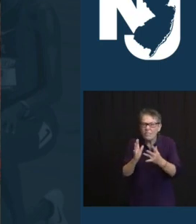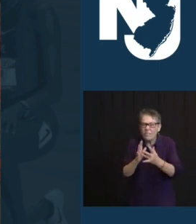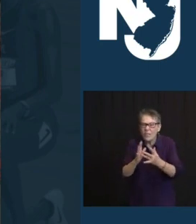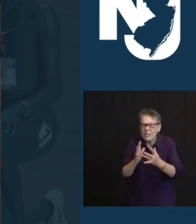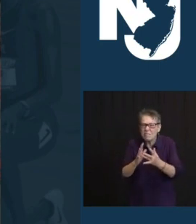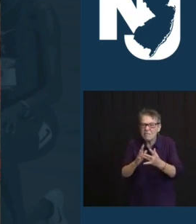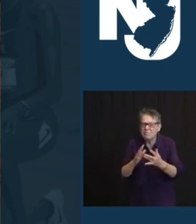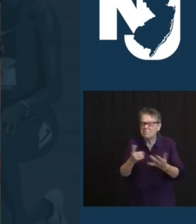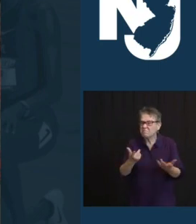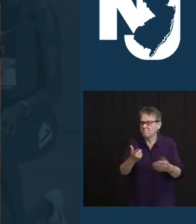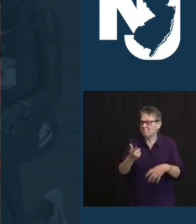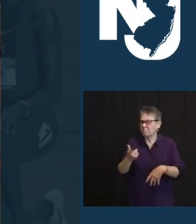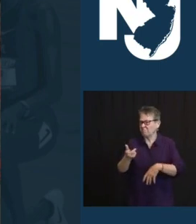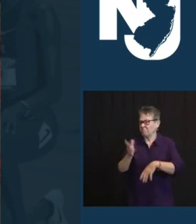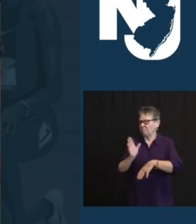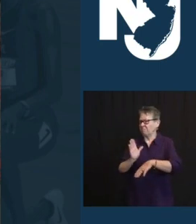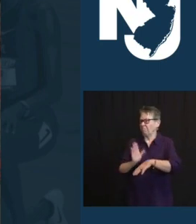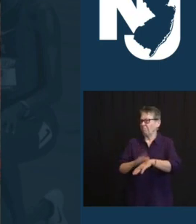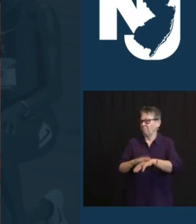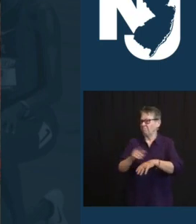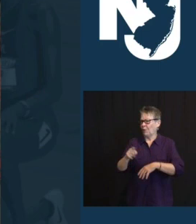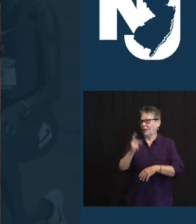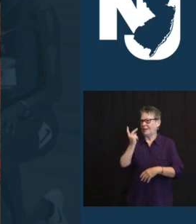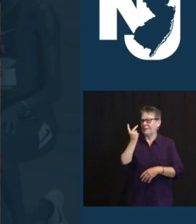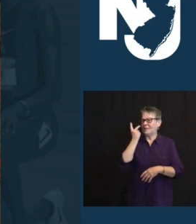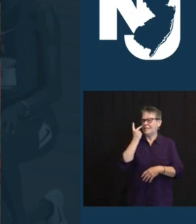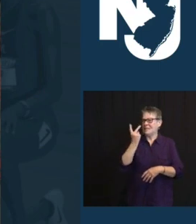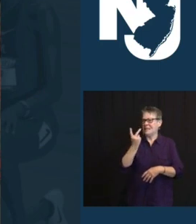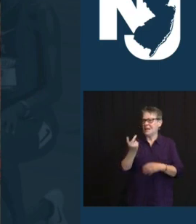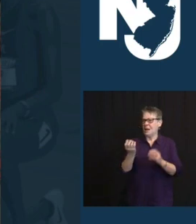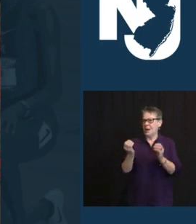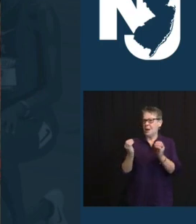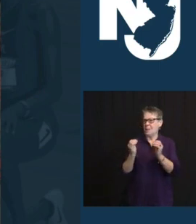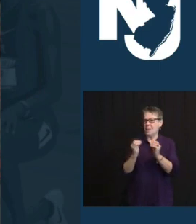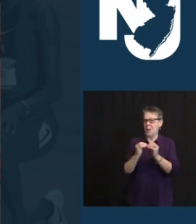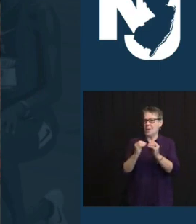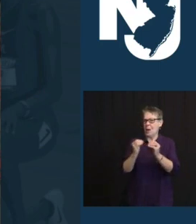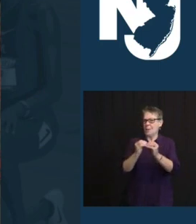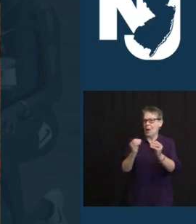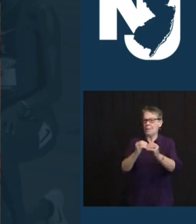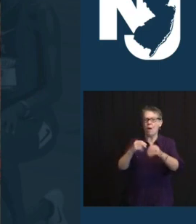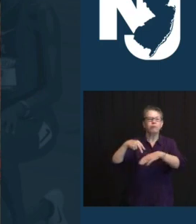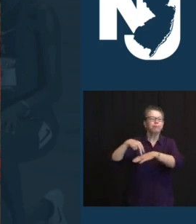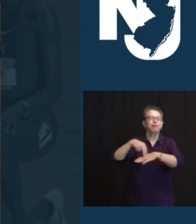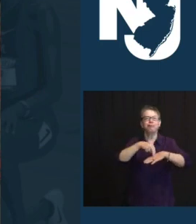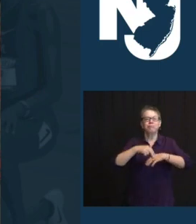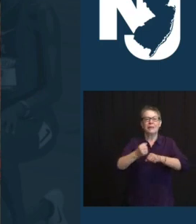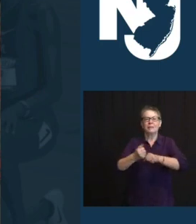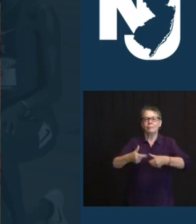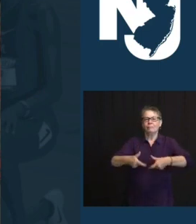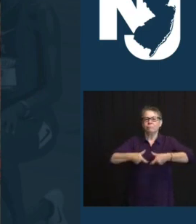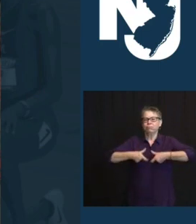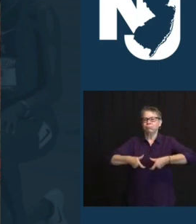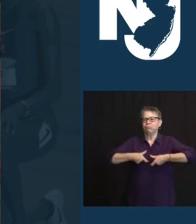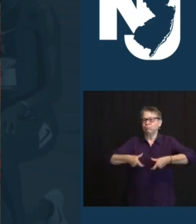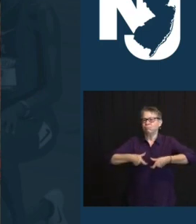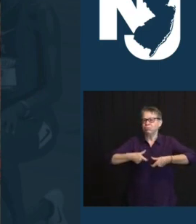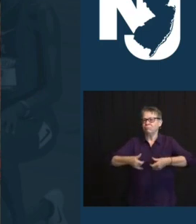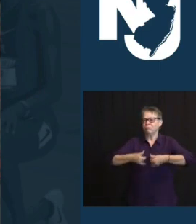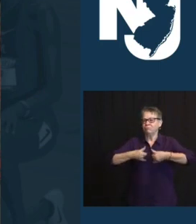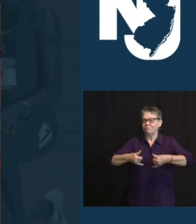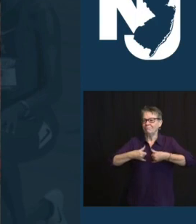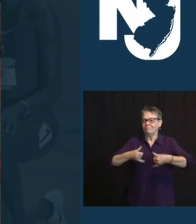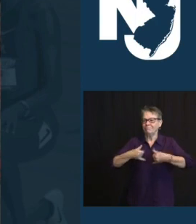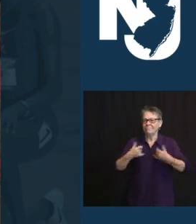HER ON A LOT OF PODIOMS IN THE YEARS TO COME. ATHING, FROM YOUR NEW JERSEY FAMILY, WE ARE SO PROUD OF YOU. GOD BLESS YOU.